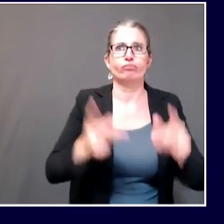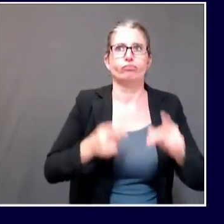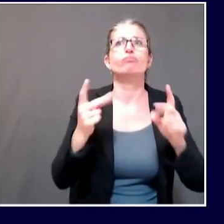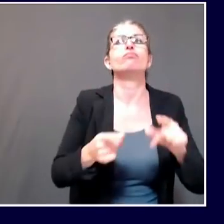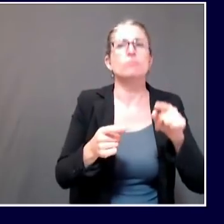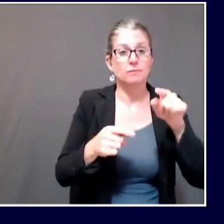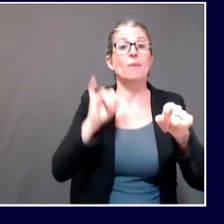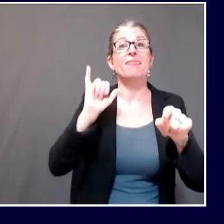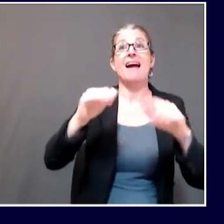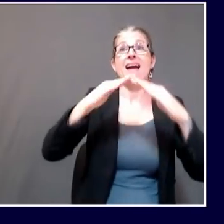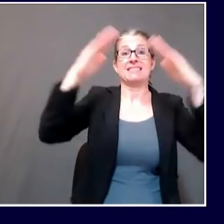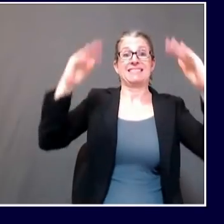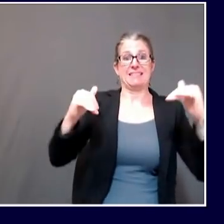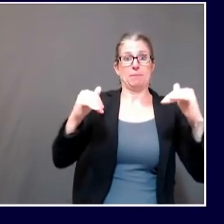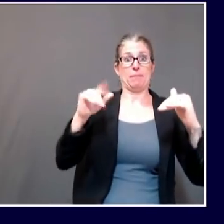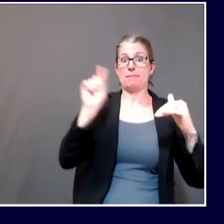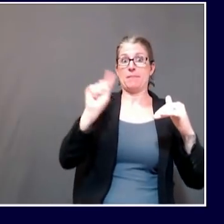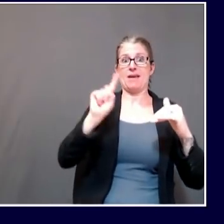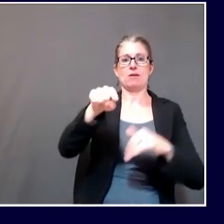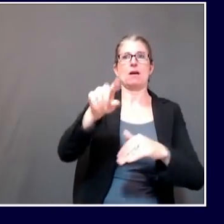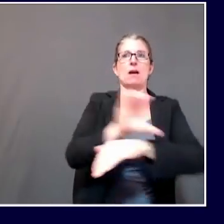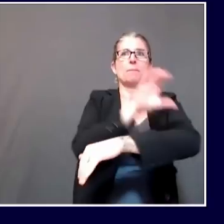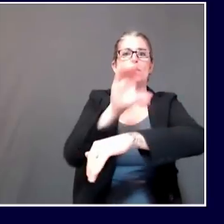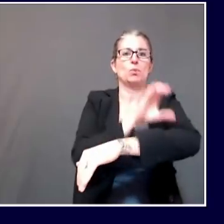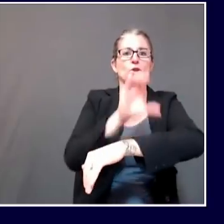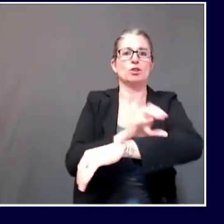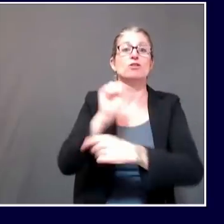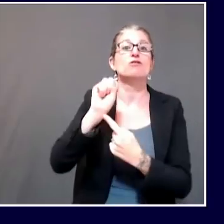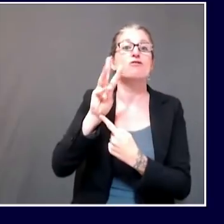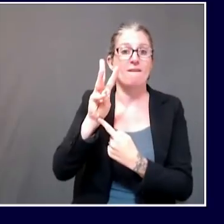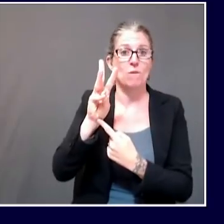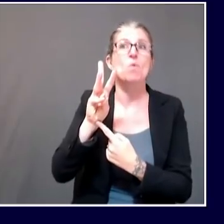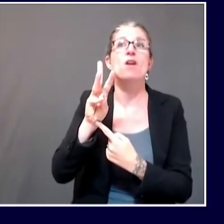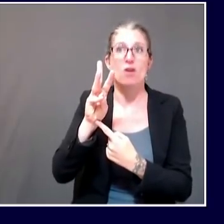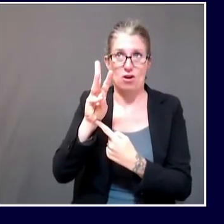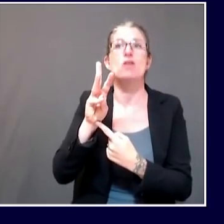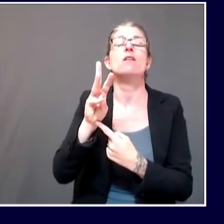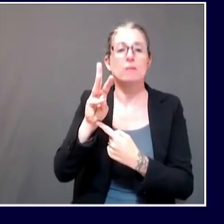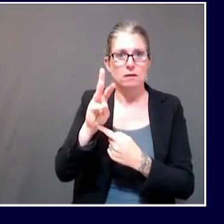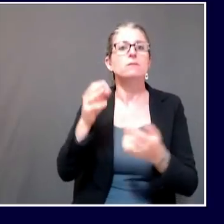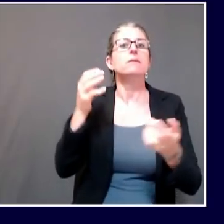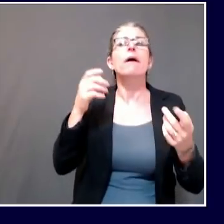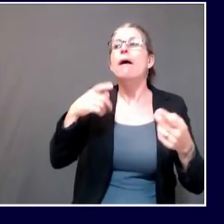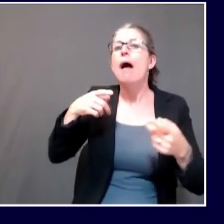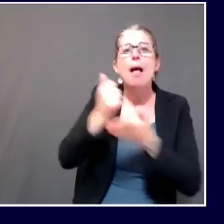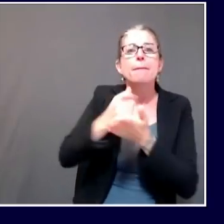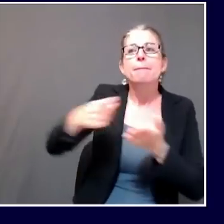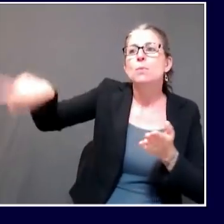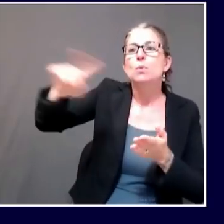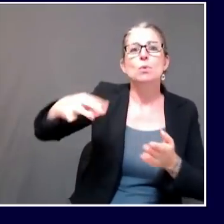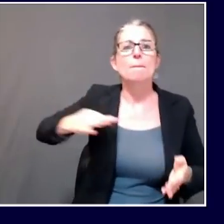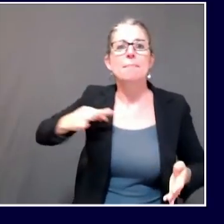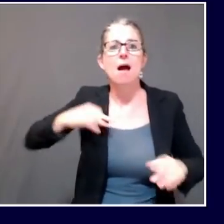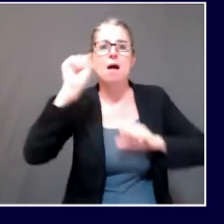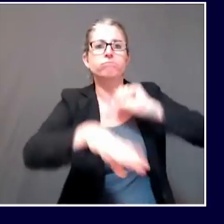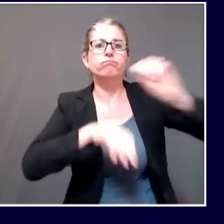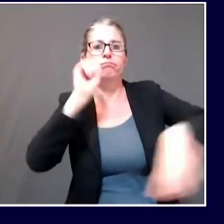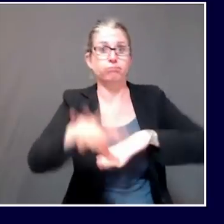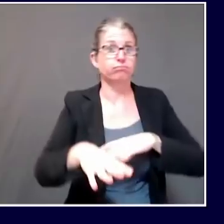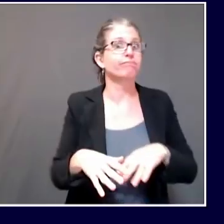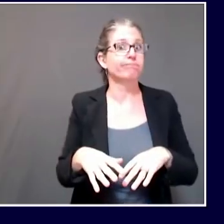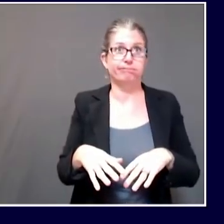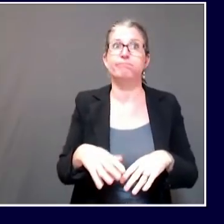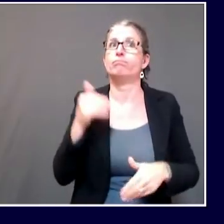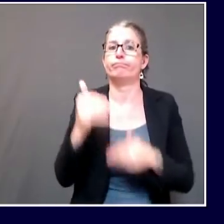case of COVID-19. We have also worked with several facilities to support their choice to proactively test staff and residents.